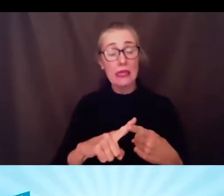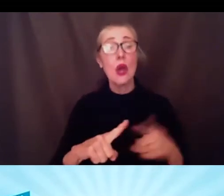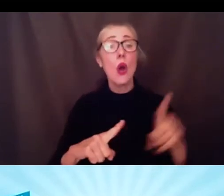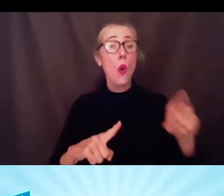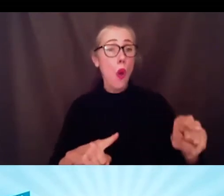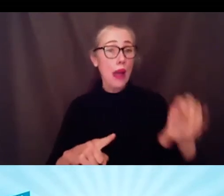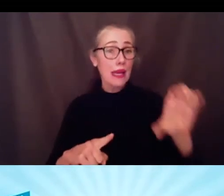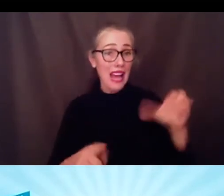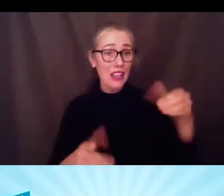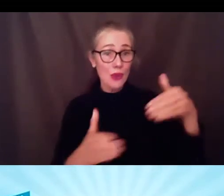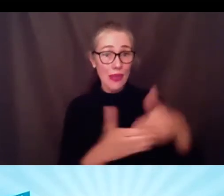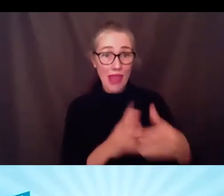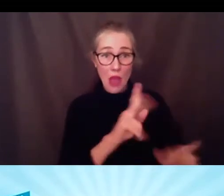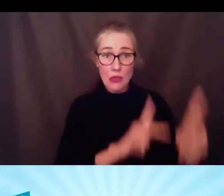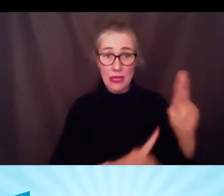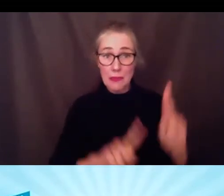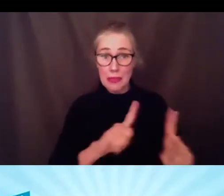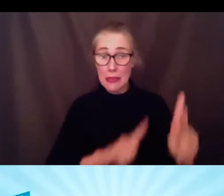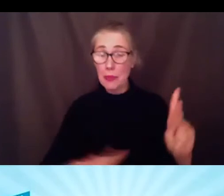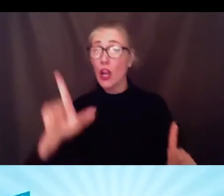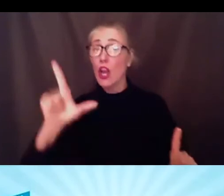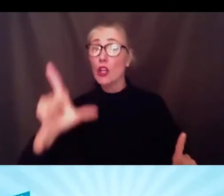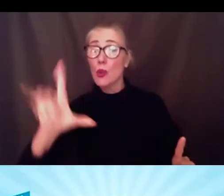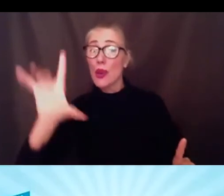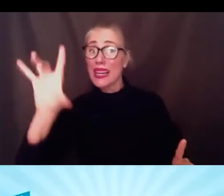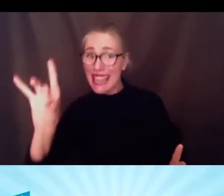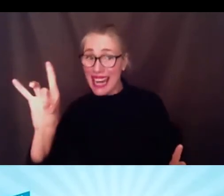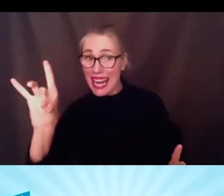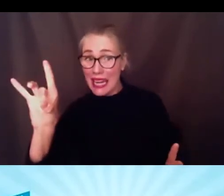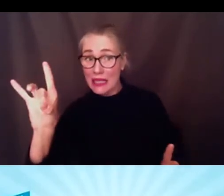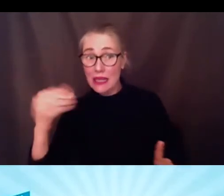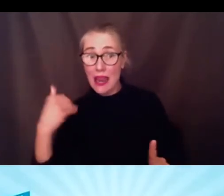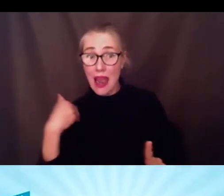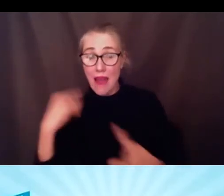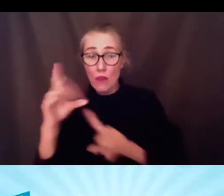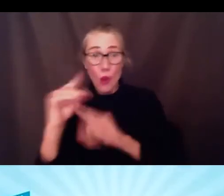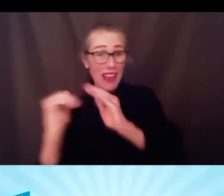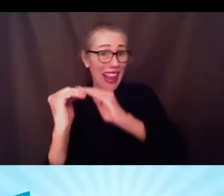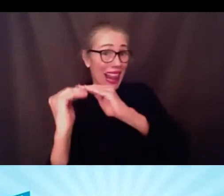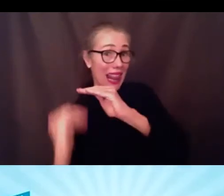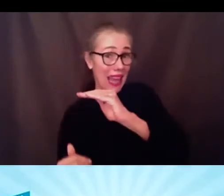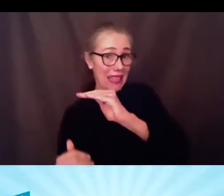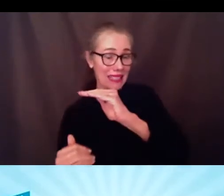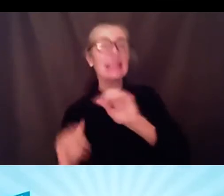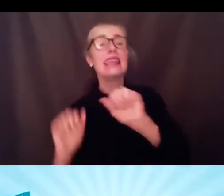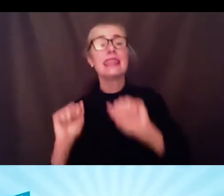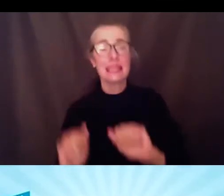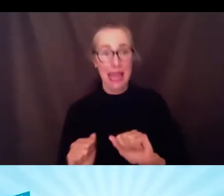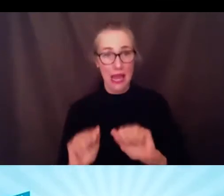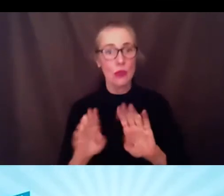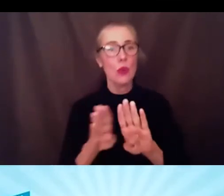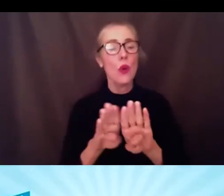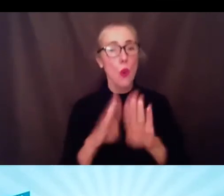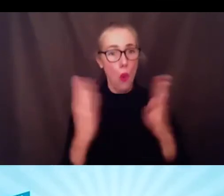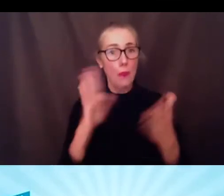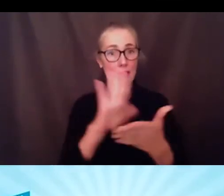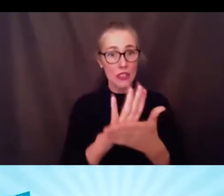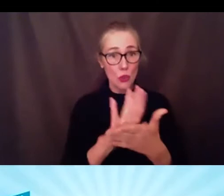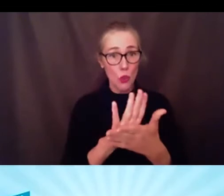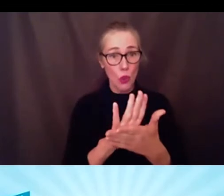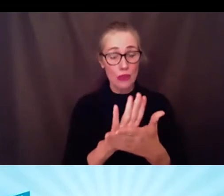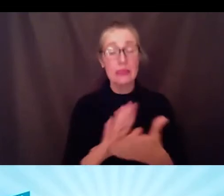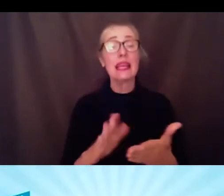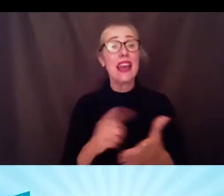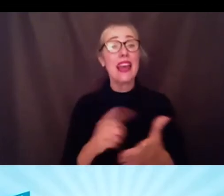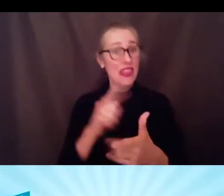rates cases per 100 000 residents and ask them to re-select are you comfortable still